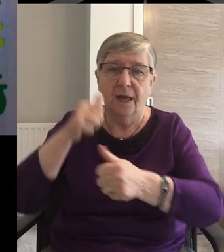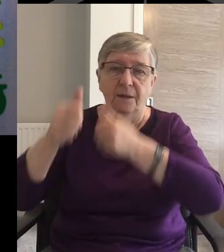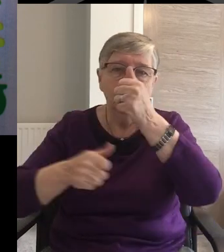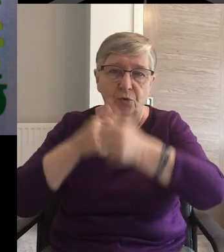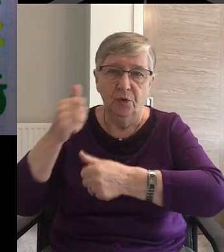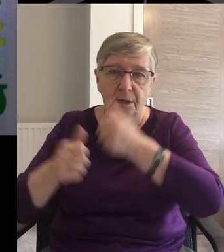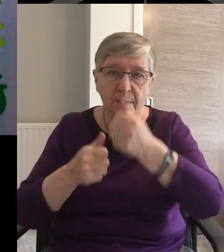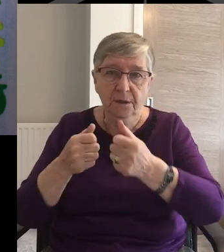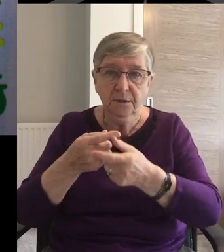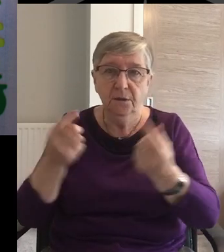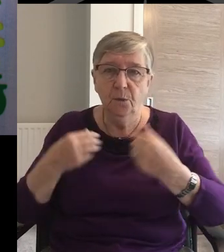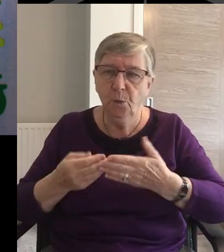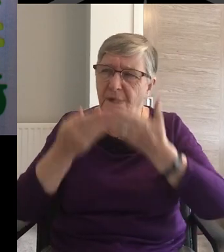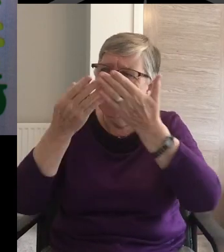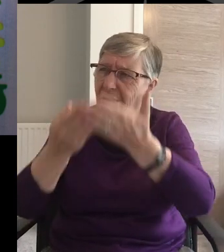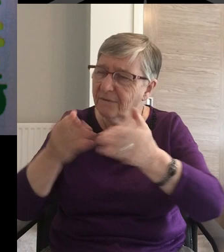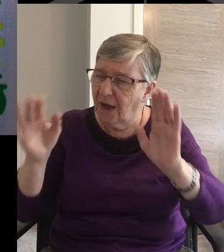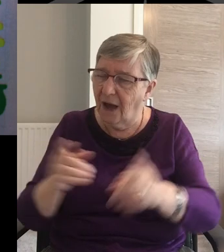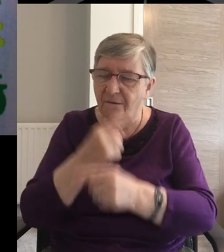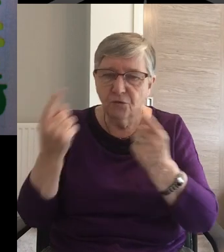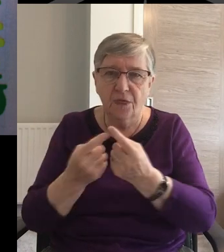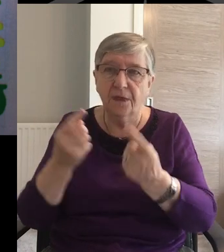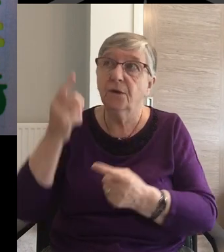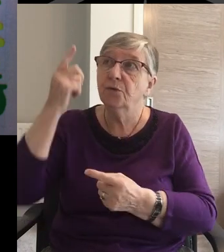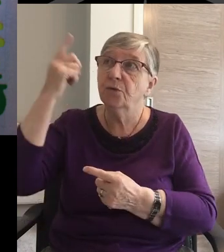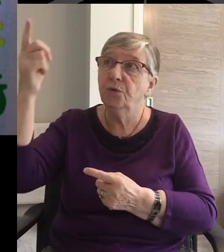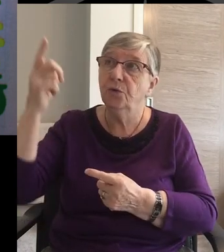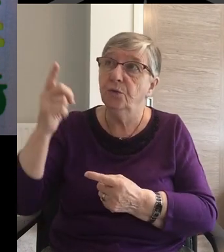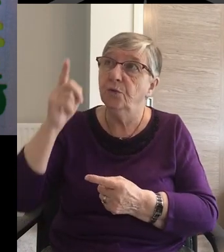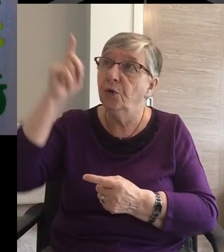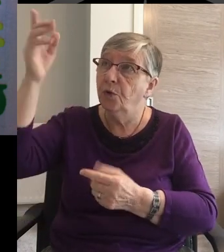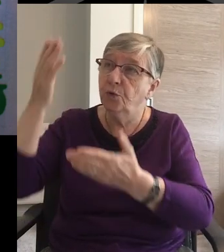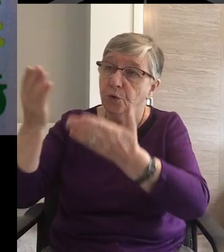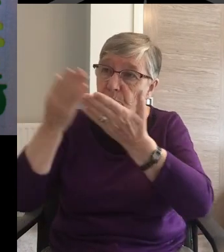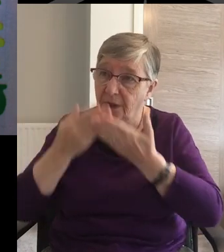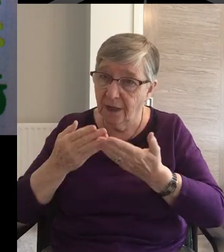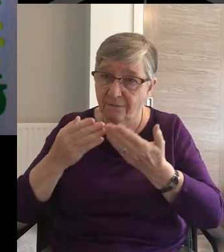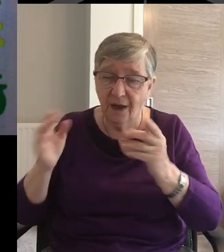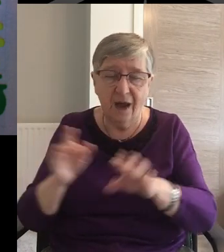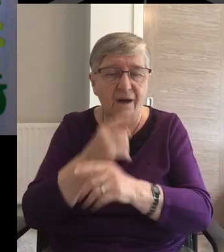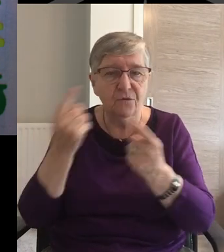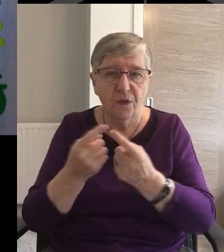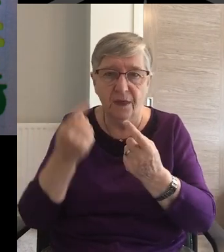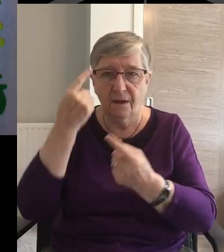We give our All to you Who gave Your all For us